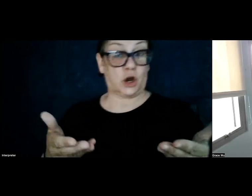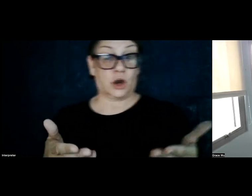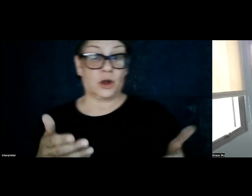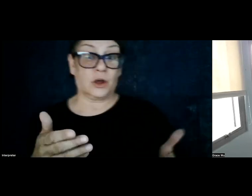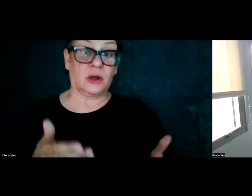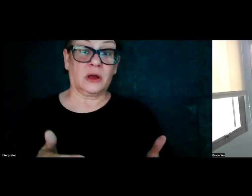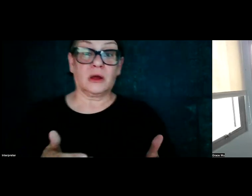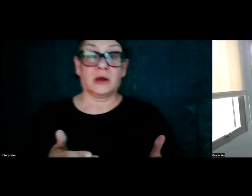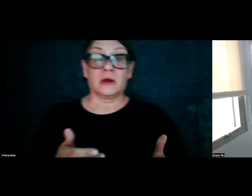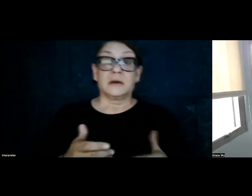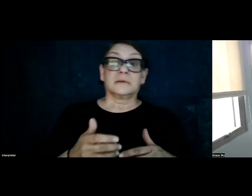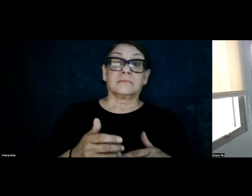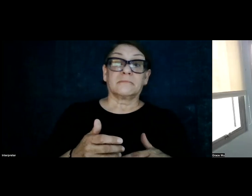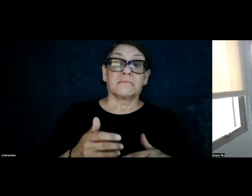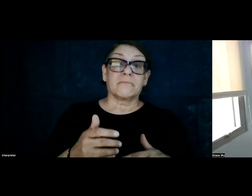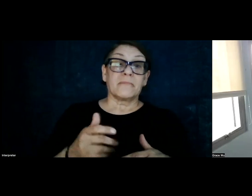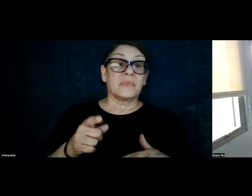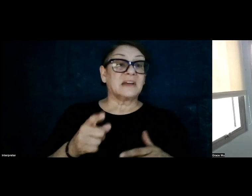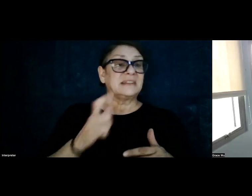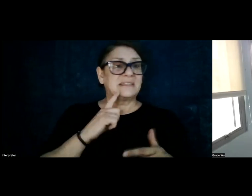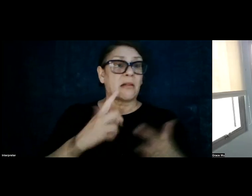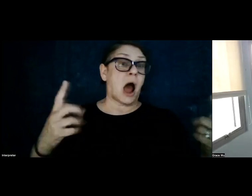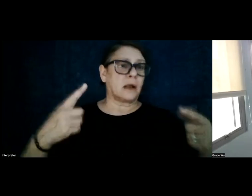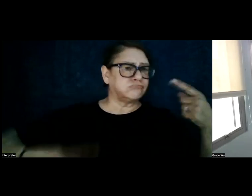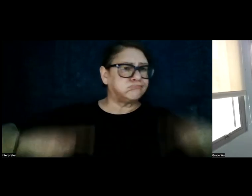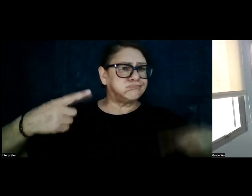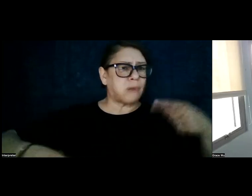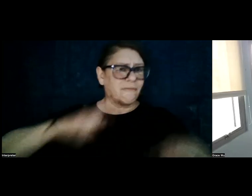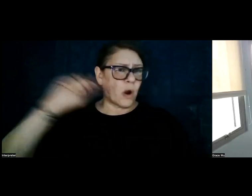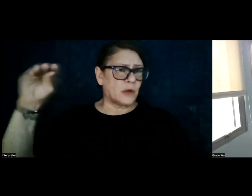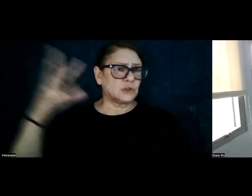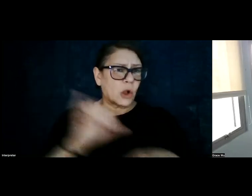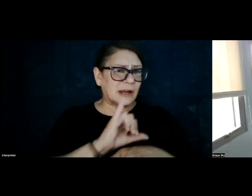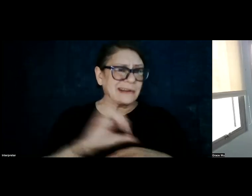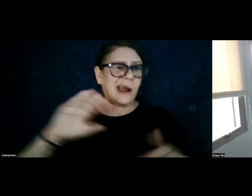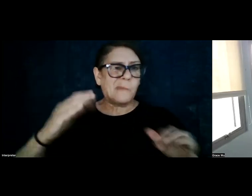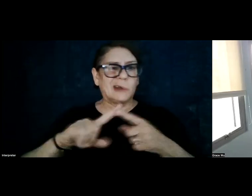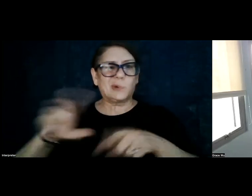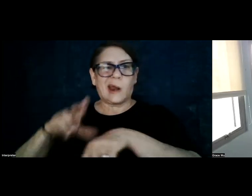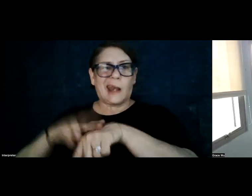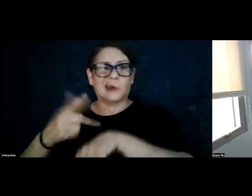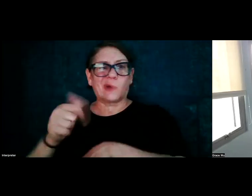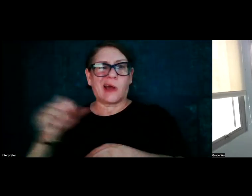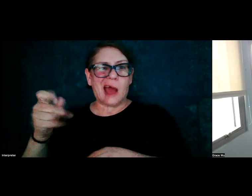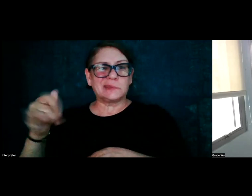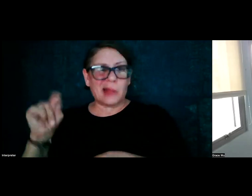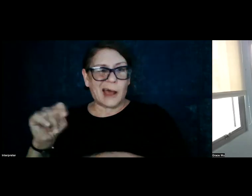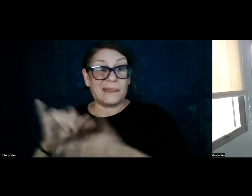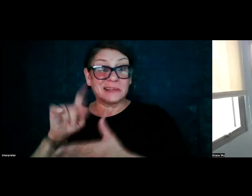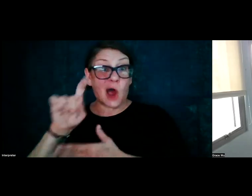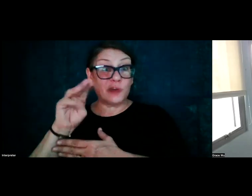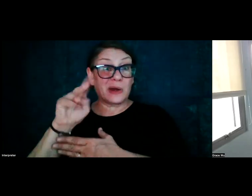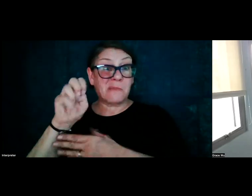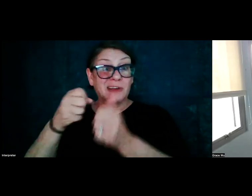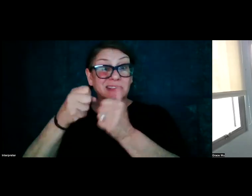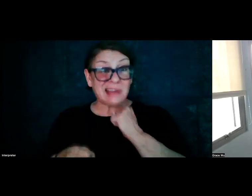uncomfortable fact for the solar industry in comparison to the natural gas plant, only 100 miles south, producing